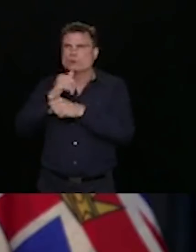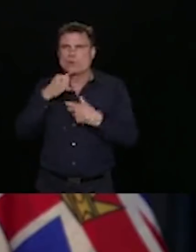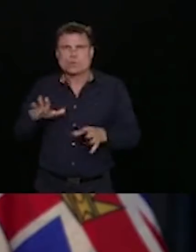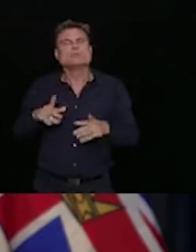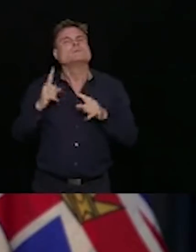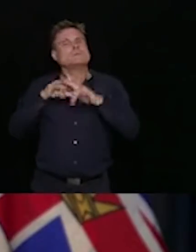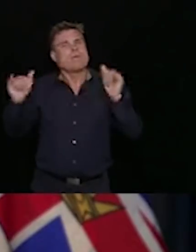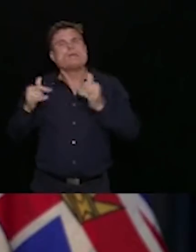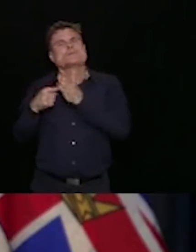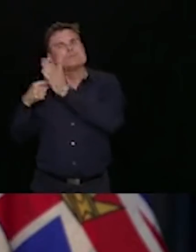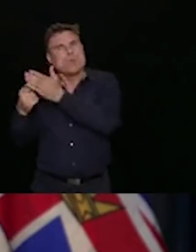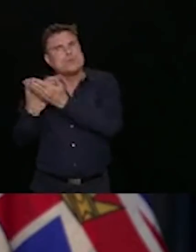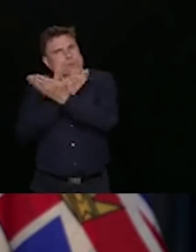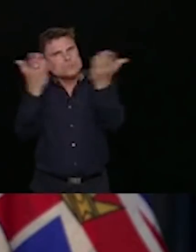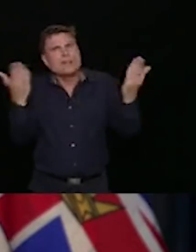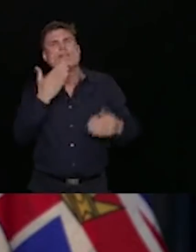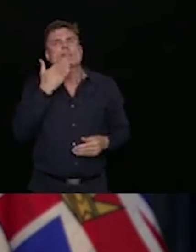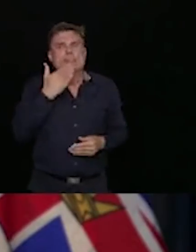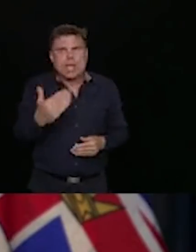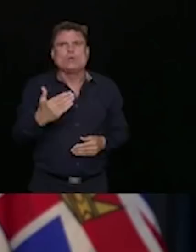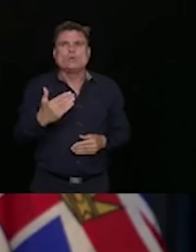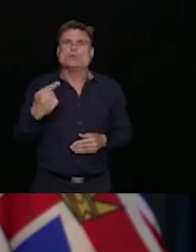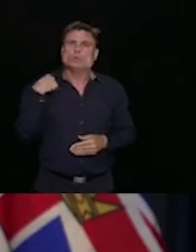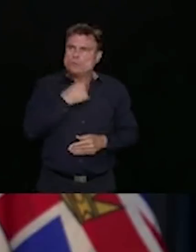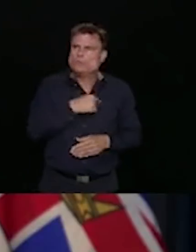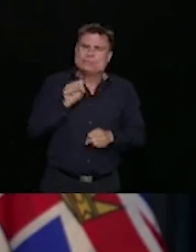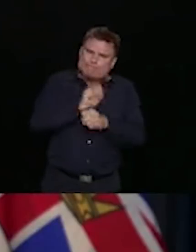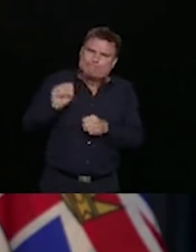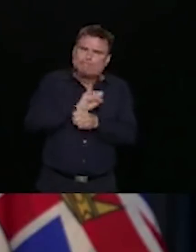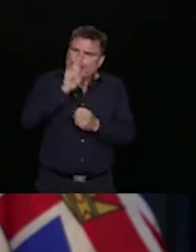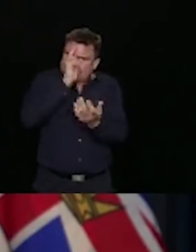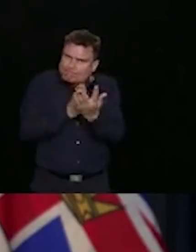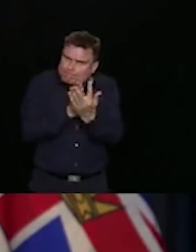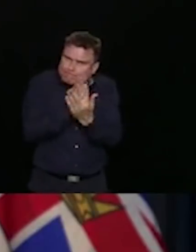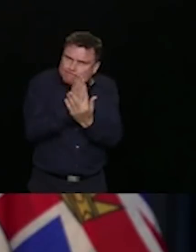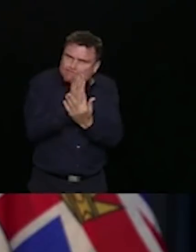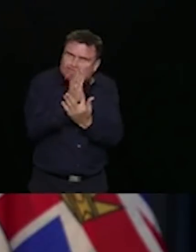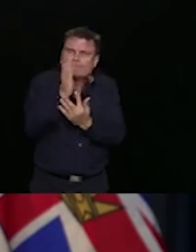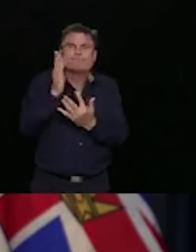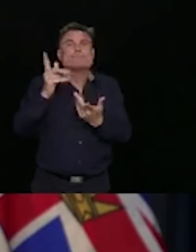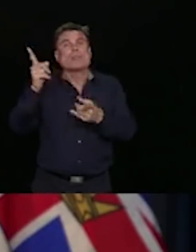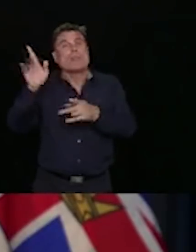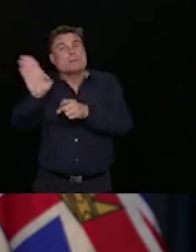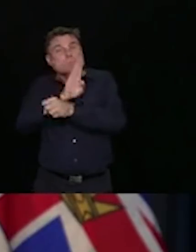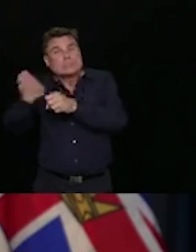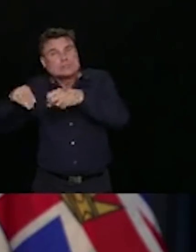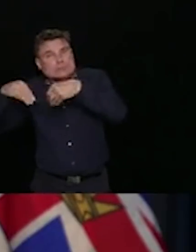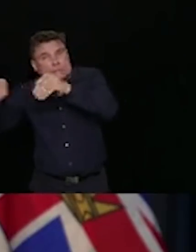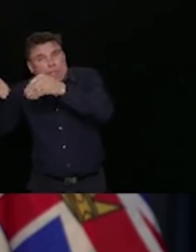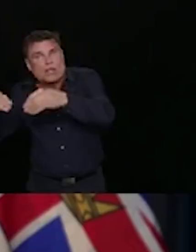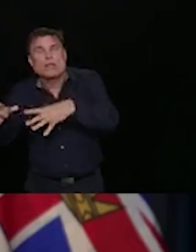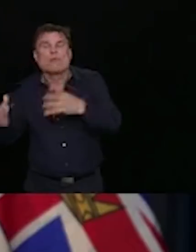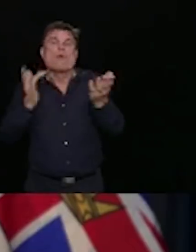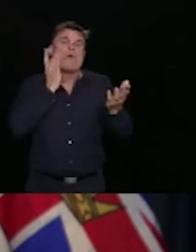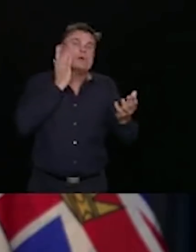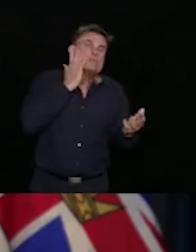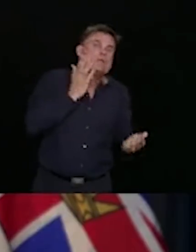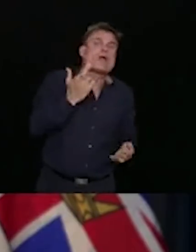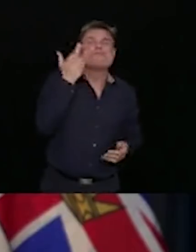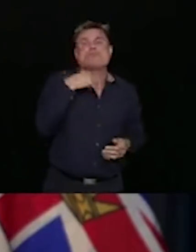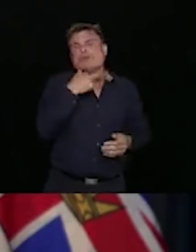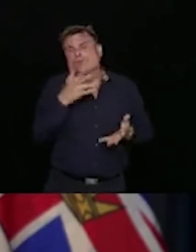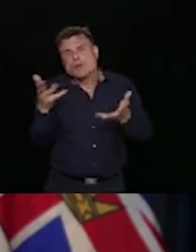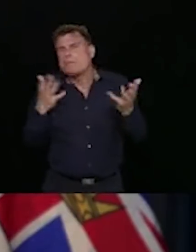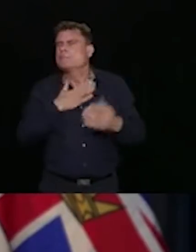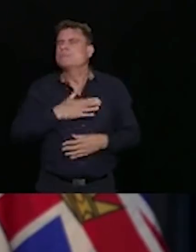safety plans for a reason. And we all need to follow those rules to keep each other safe. Don't ask your server to bend the rules.